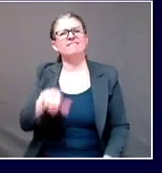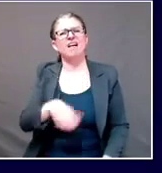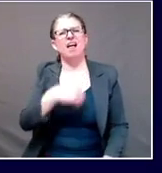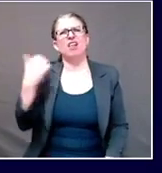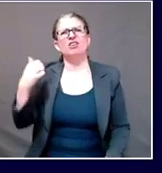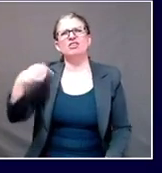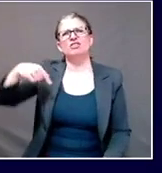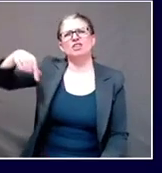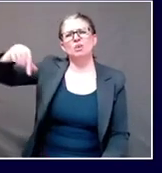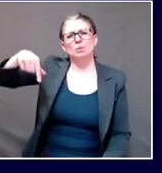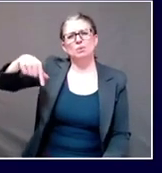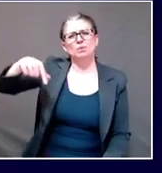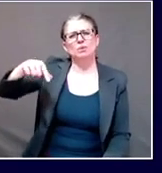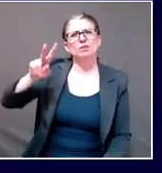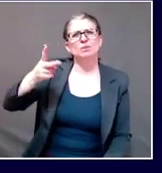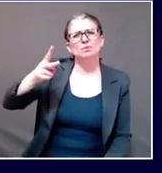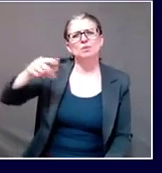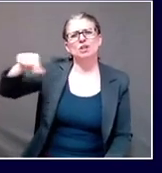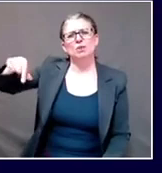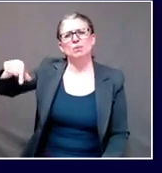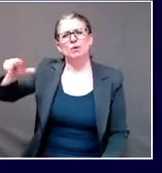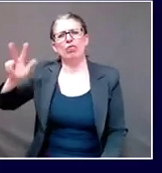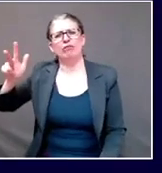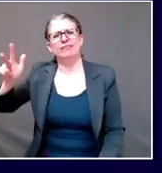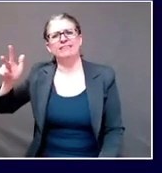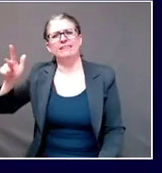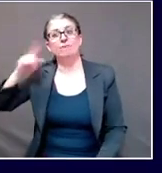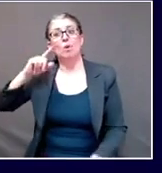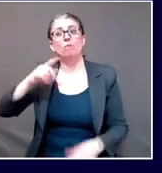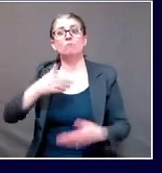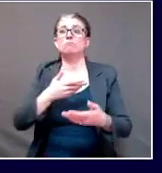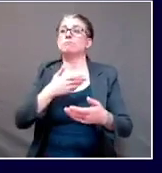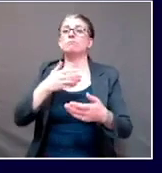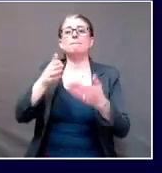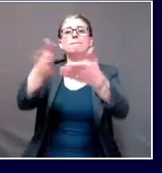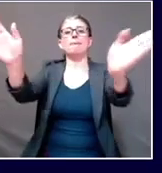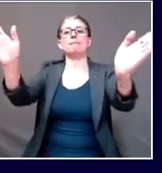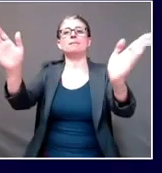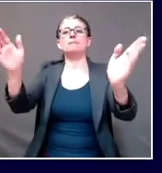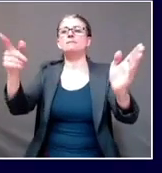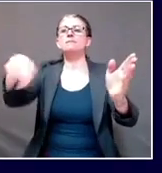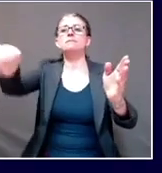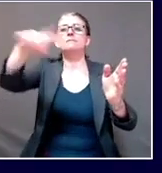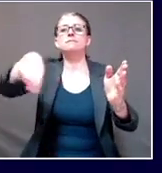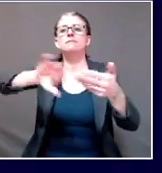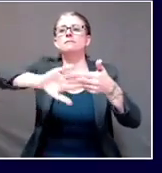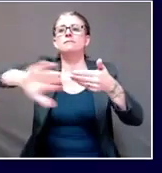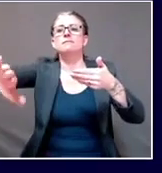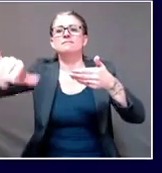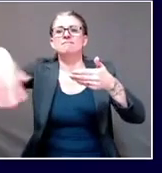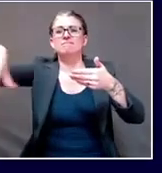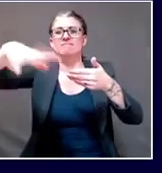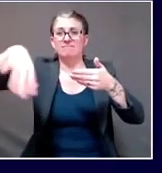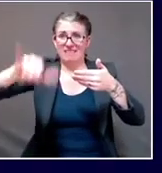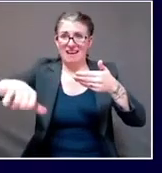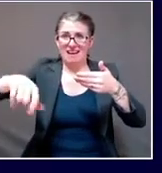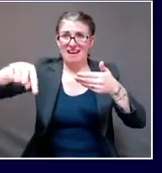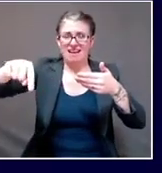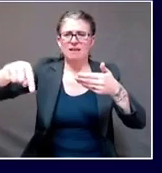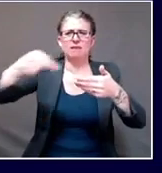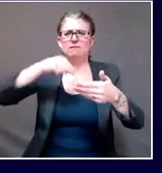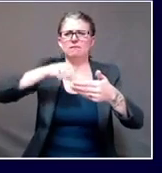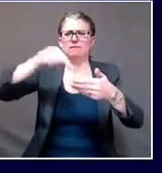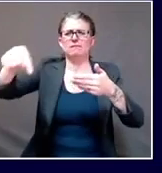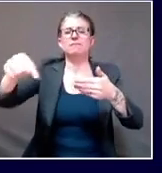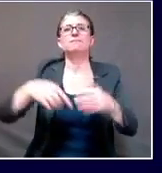start. Um, Patrick, we, we are still looking at that end of Q2, beginning of Q3, uh, and that is what